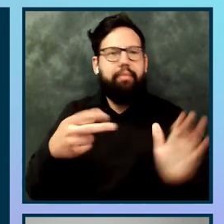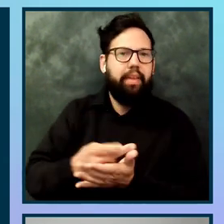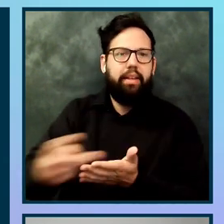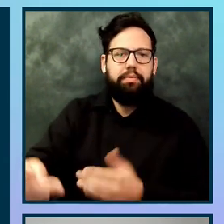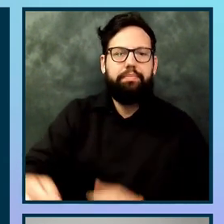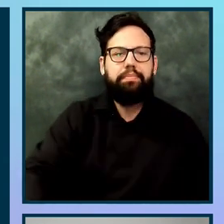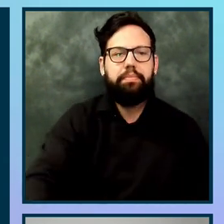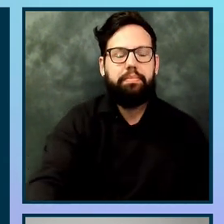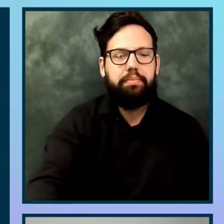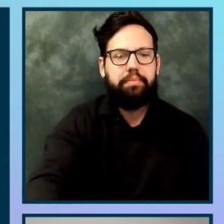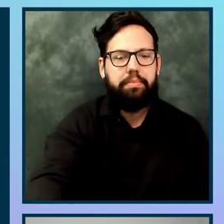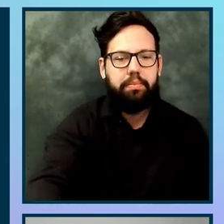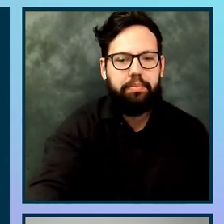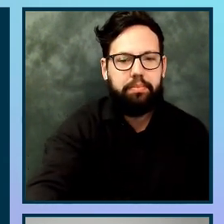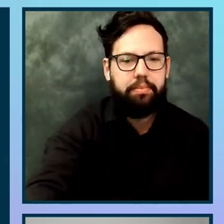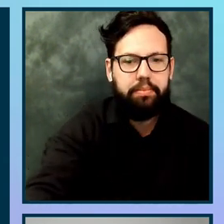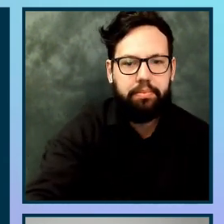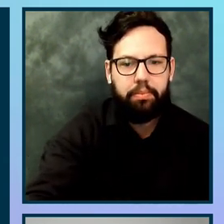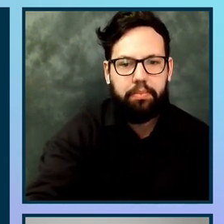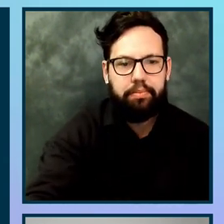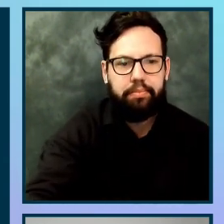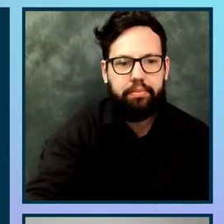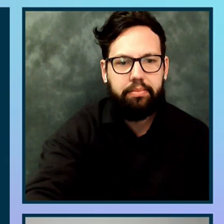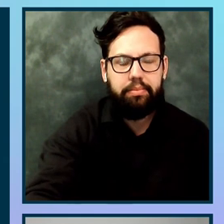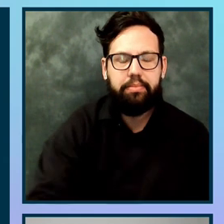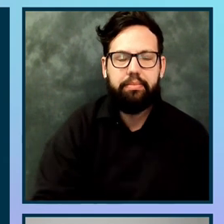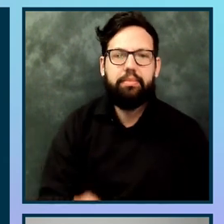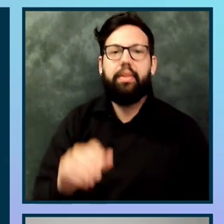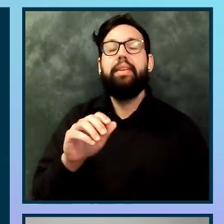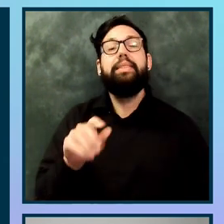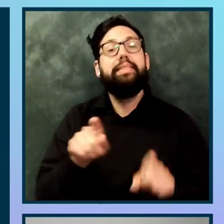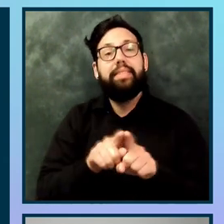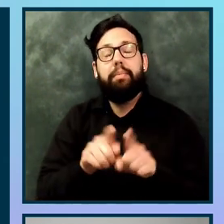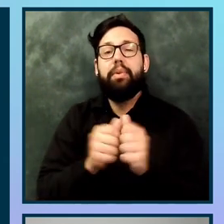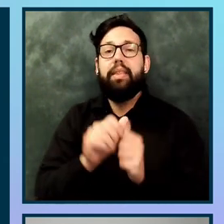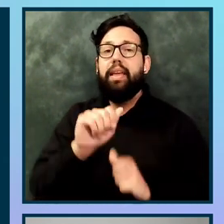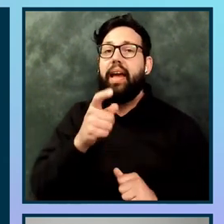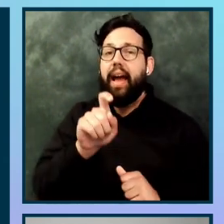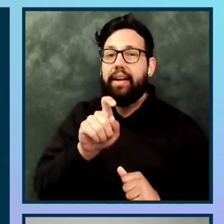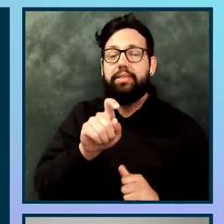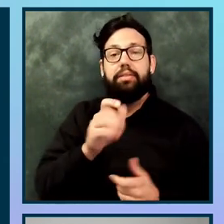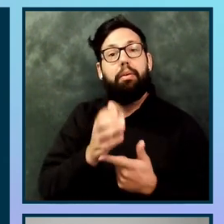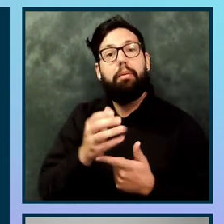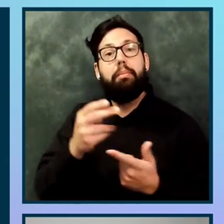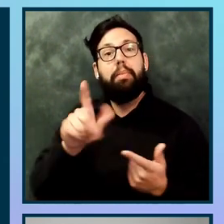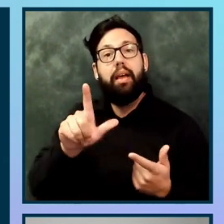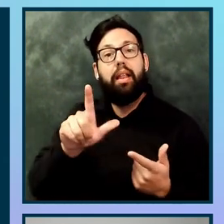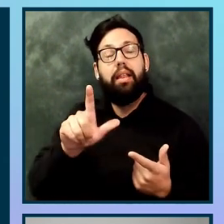The same with the Axe or PL and Y, you can see the execution and